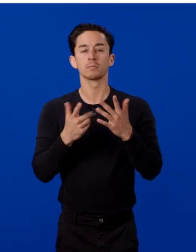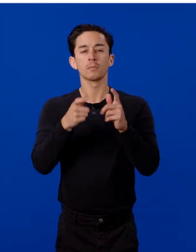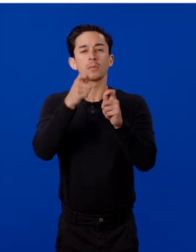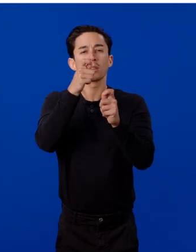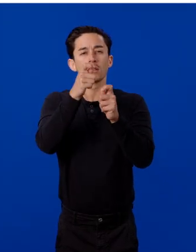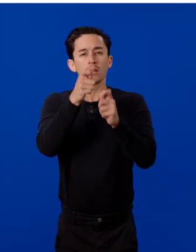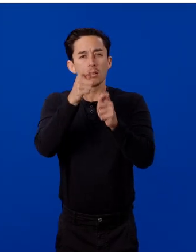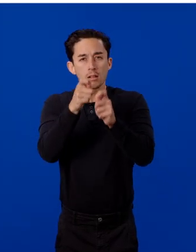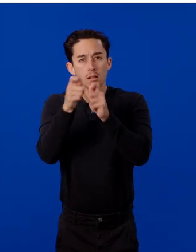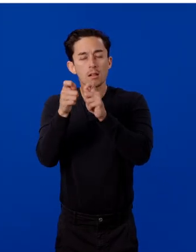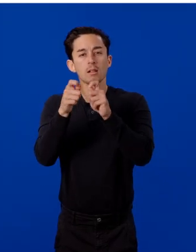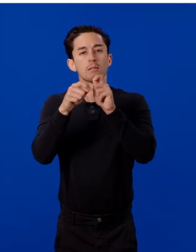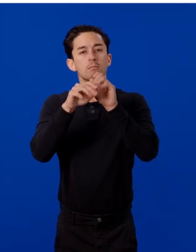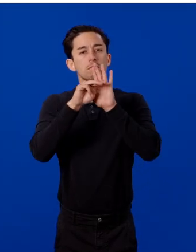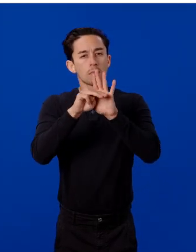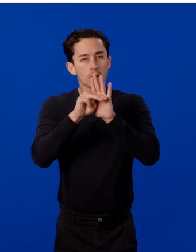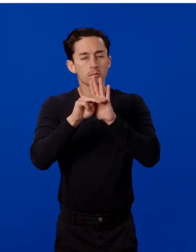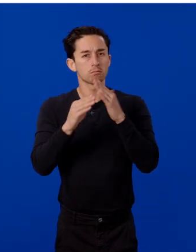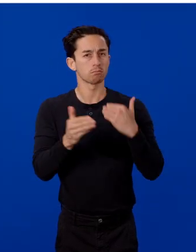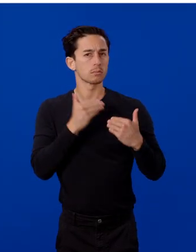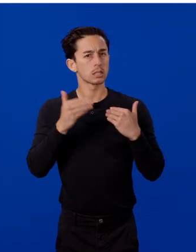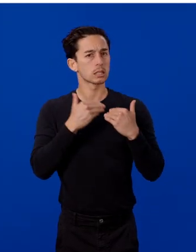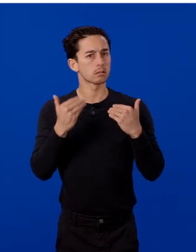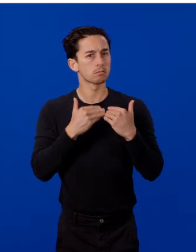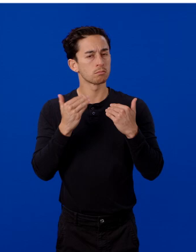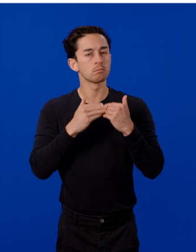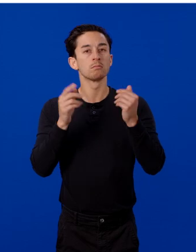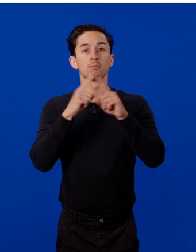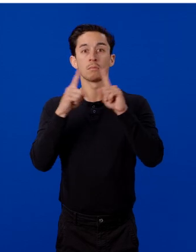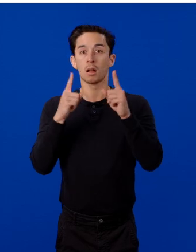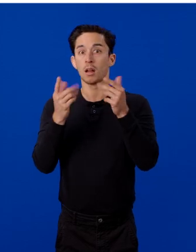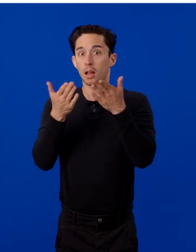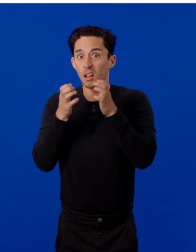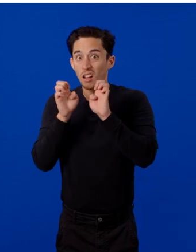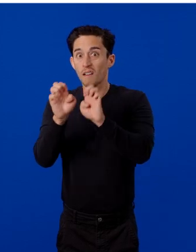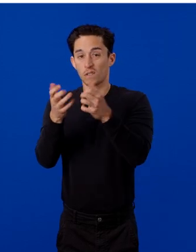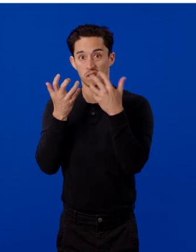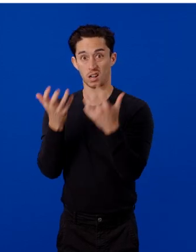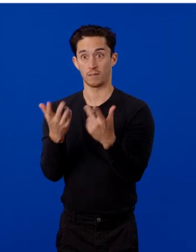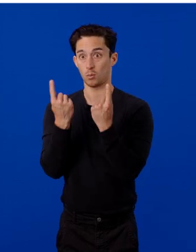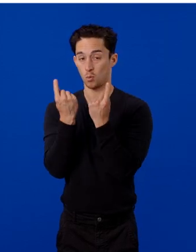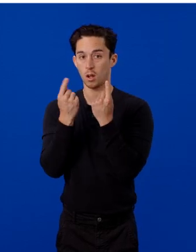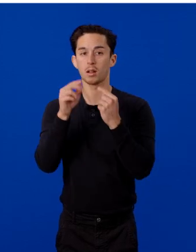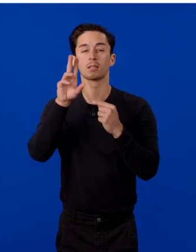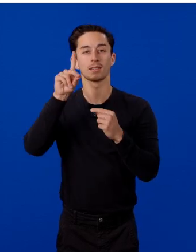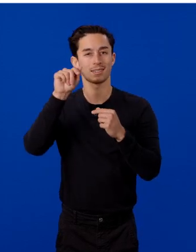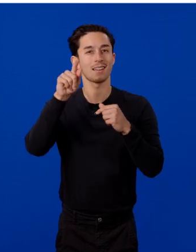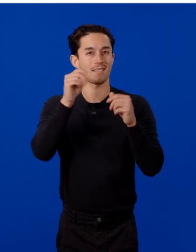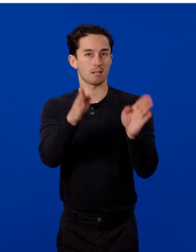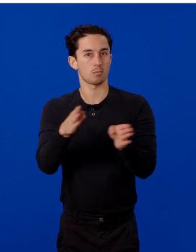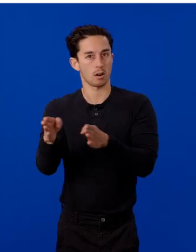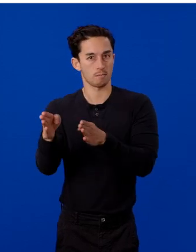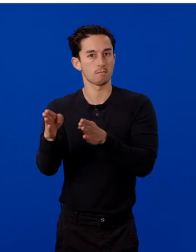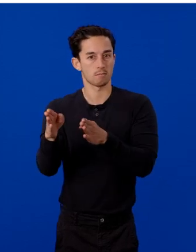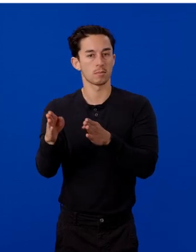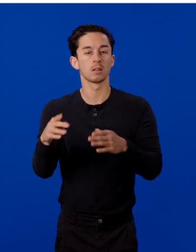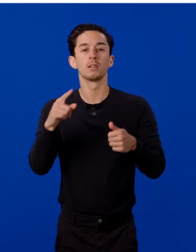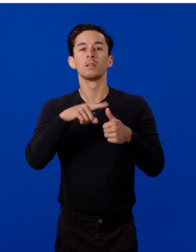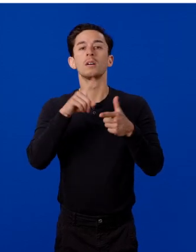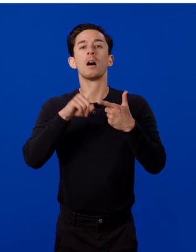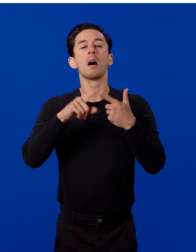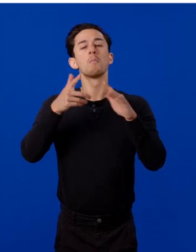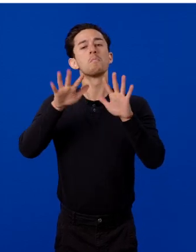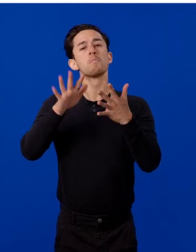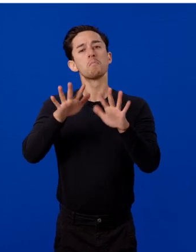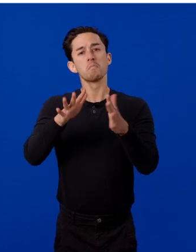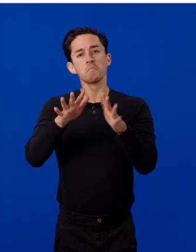these models is easy, most of the effort goes into data preparation. And it's relatively